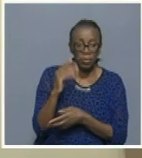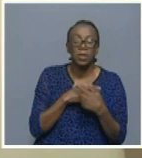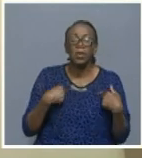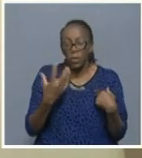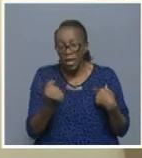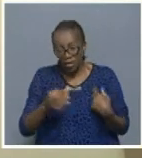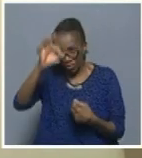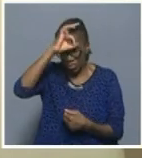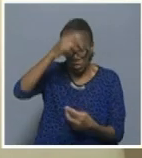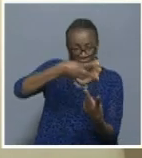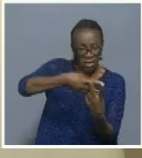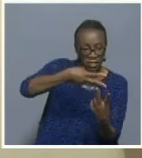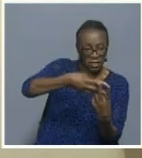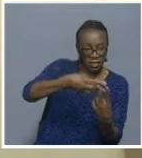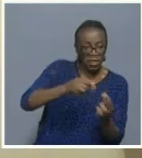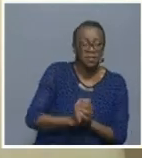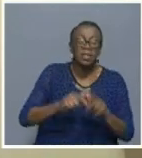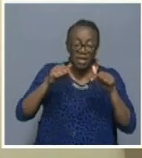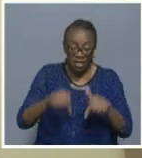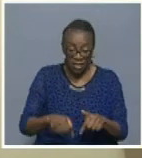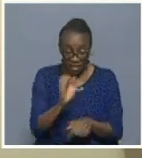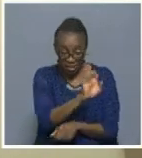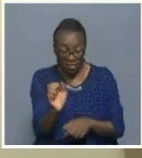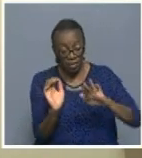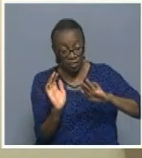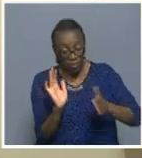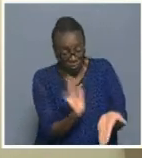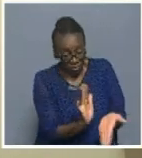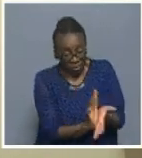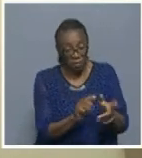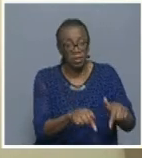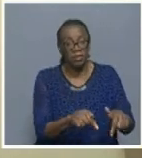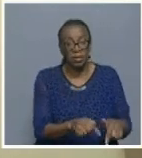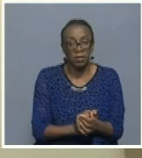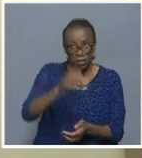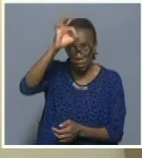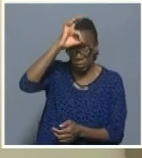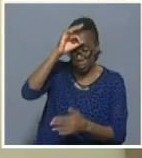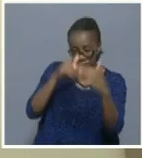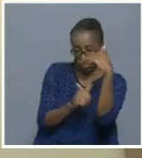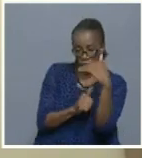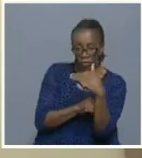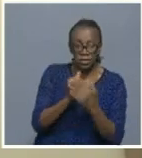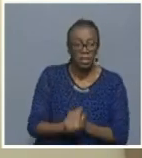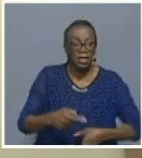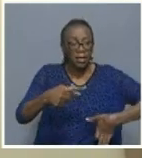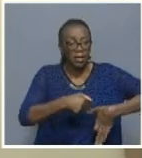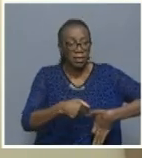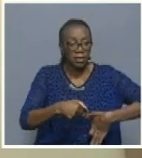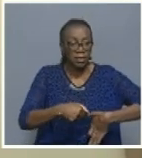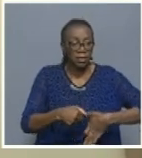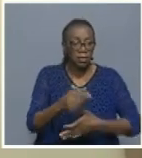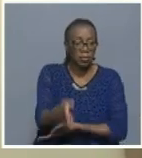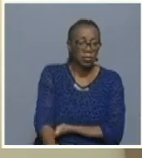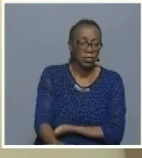being kept there because after they were tested by the authorities, we were advised that we have to keep